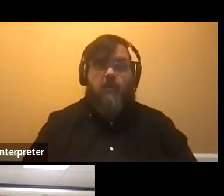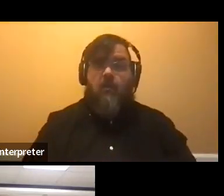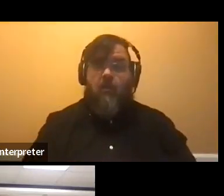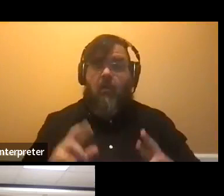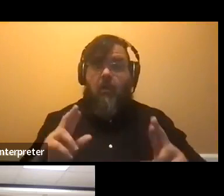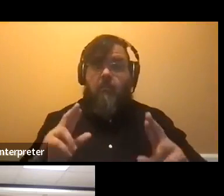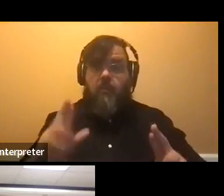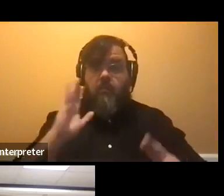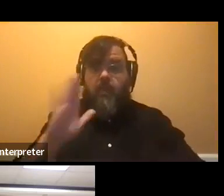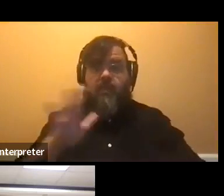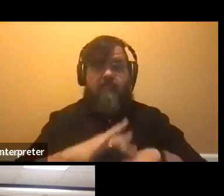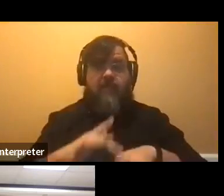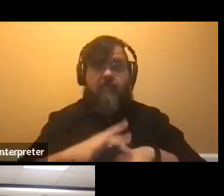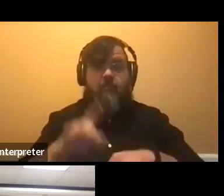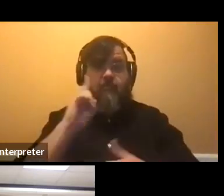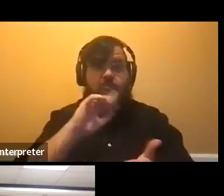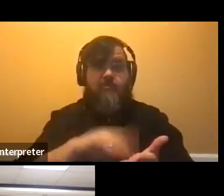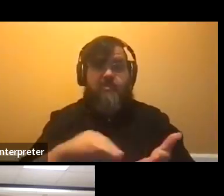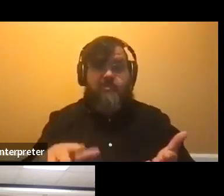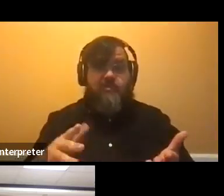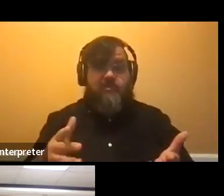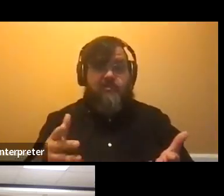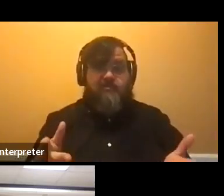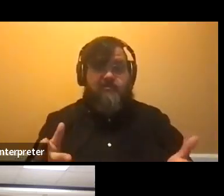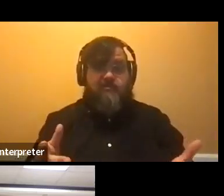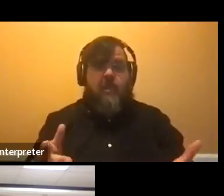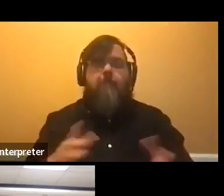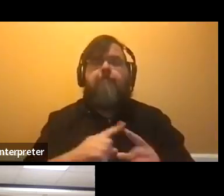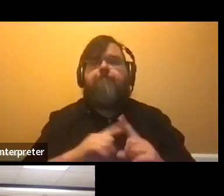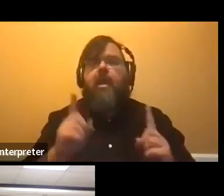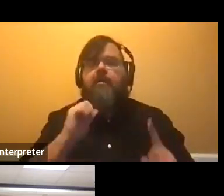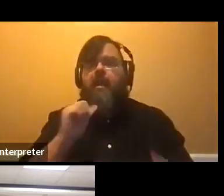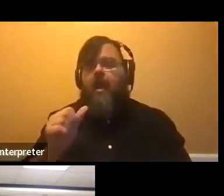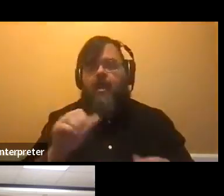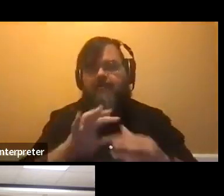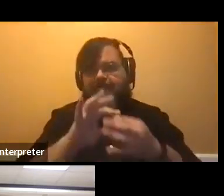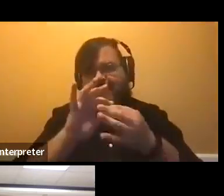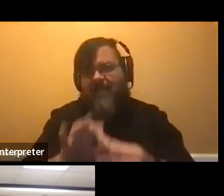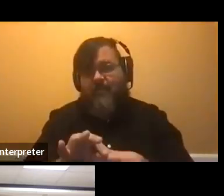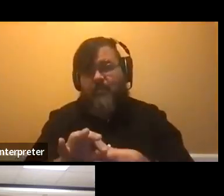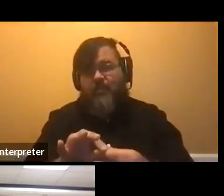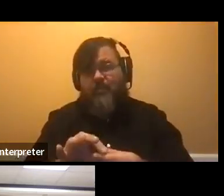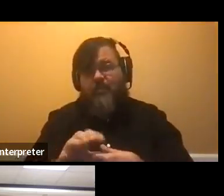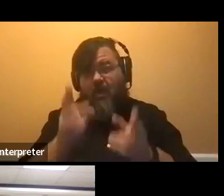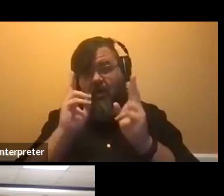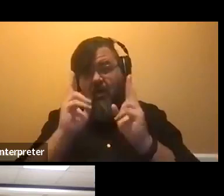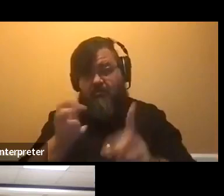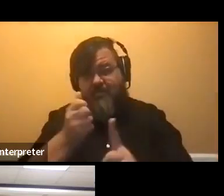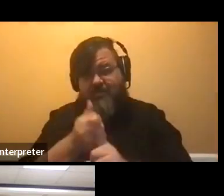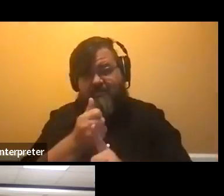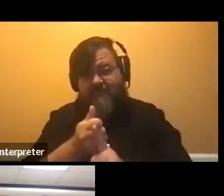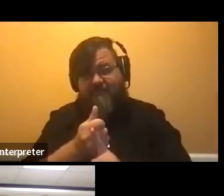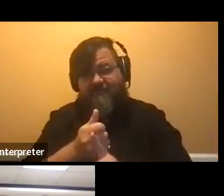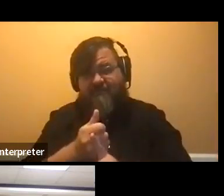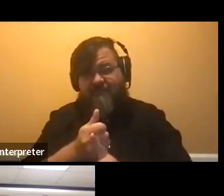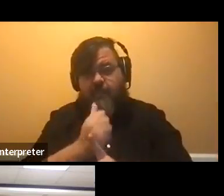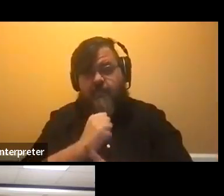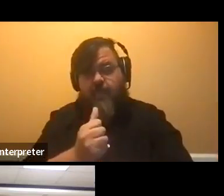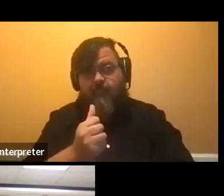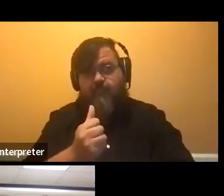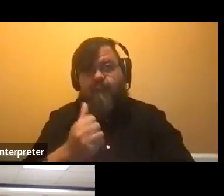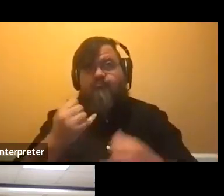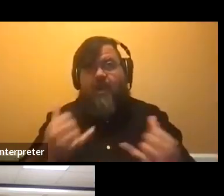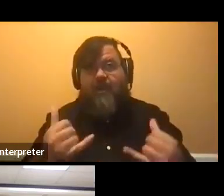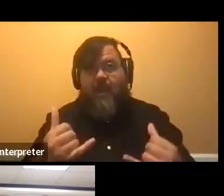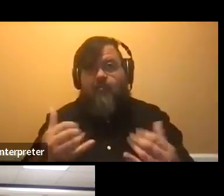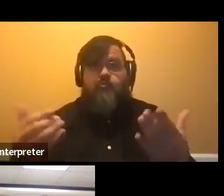for our students coming in, um, but not, um, tied to honors, um, right now, if, when you're applying as an